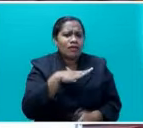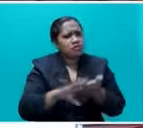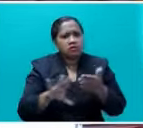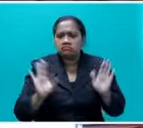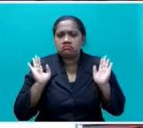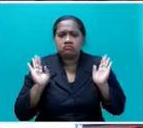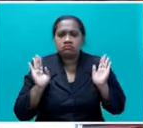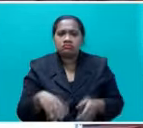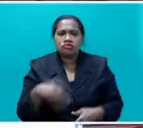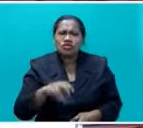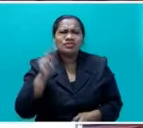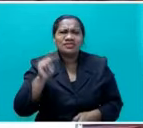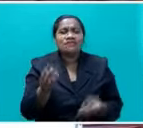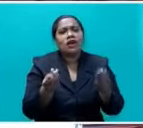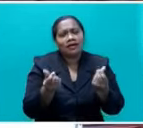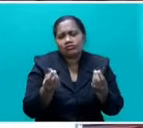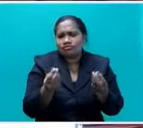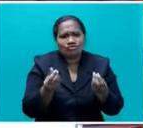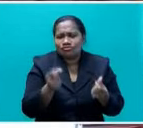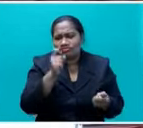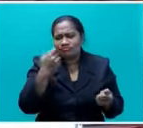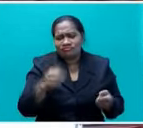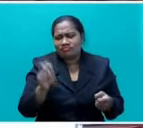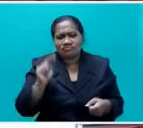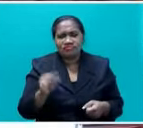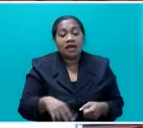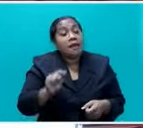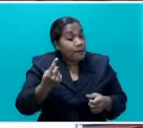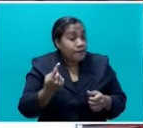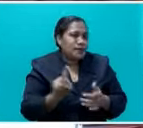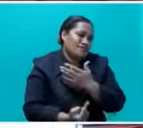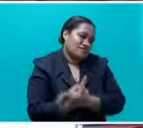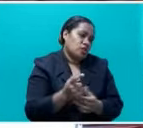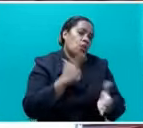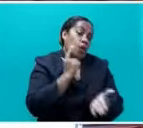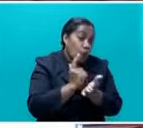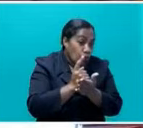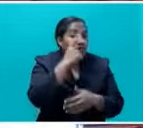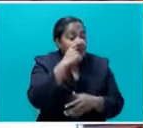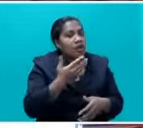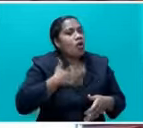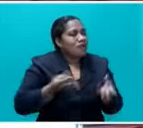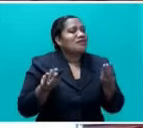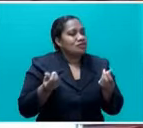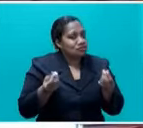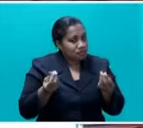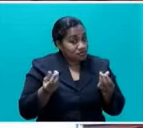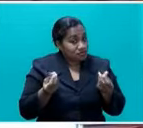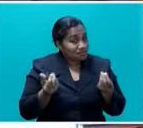actually need to take out cash. Unfortunately, a lot of people want the cash in their hand.